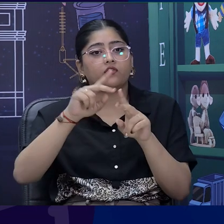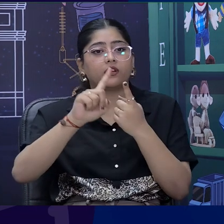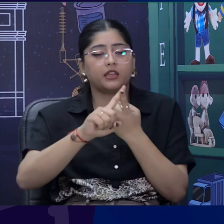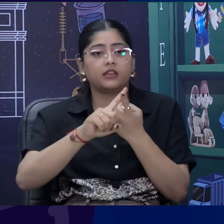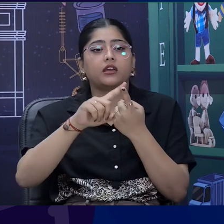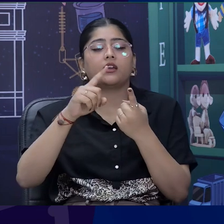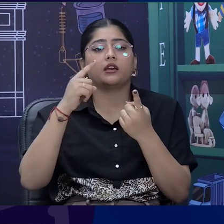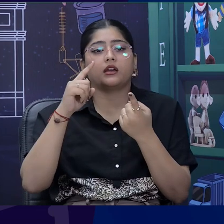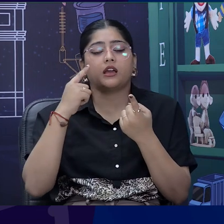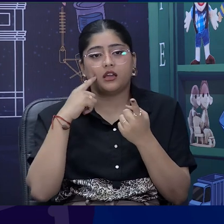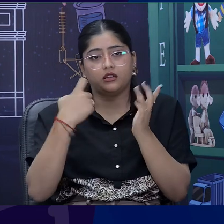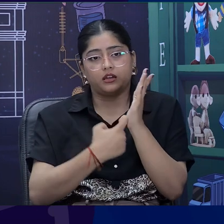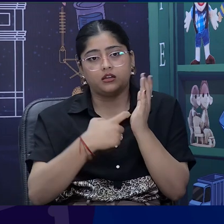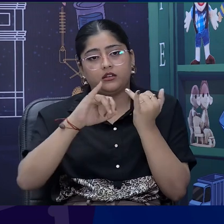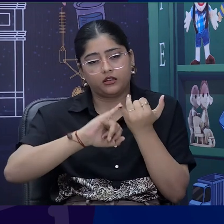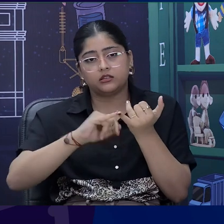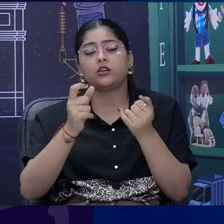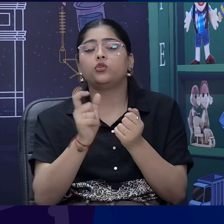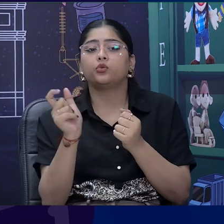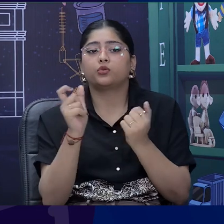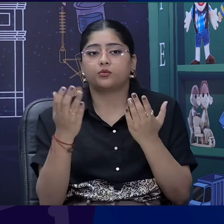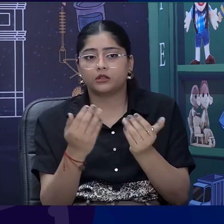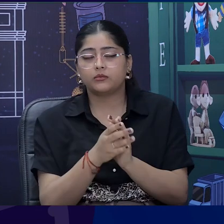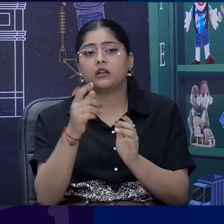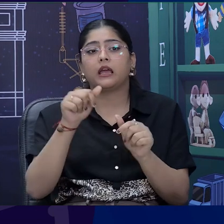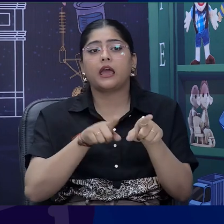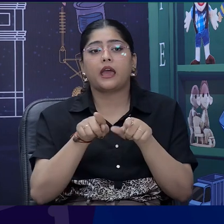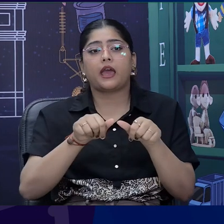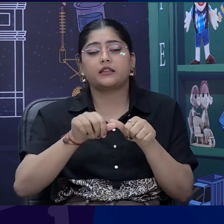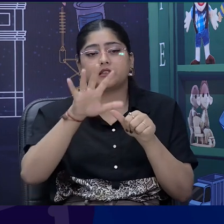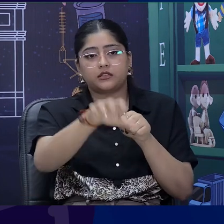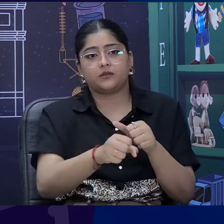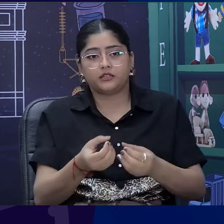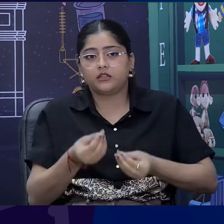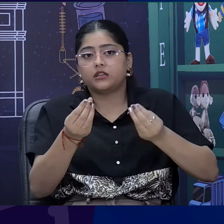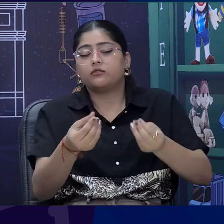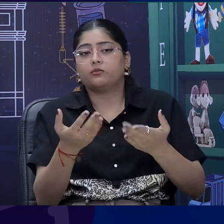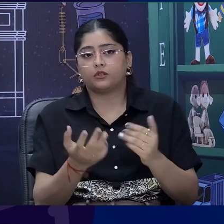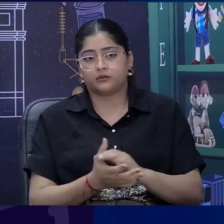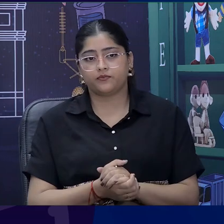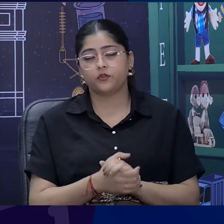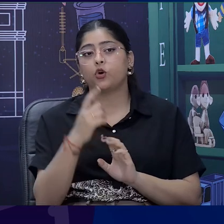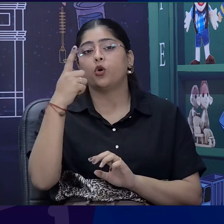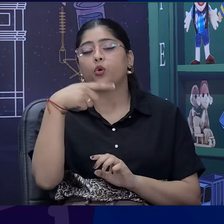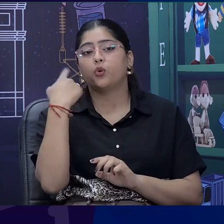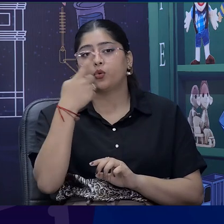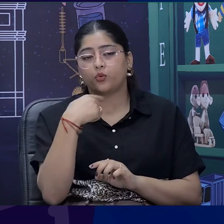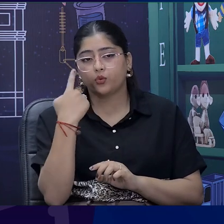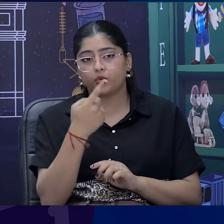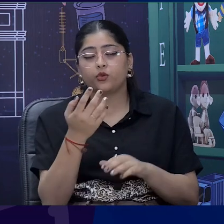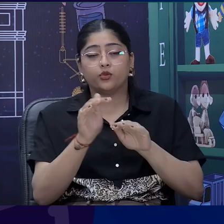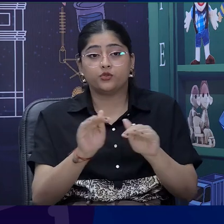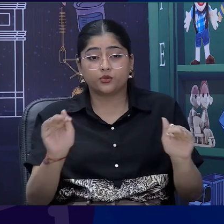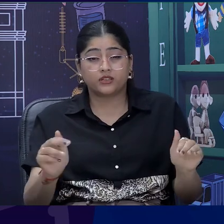make it a more accessible learning. And for those who are unable to see